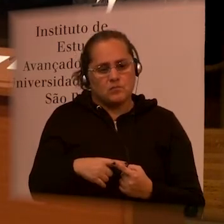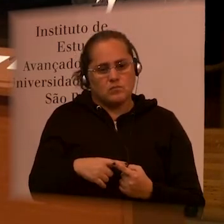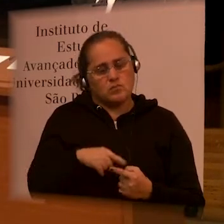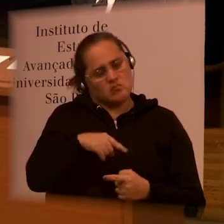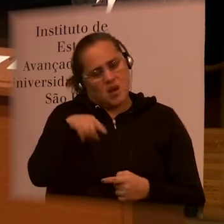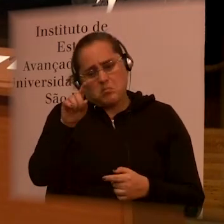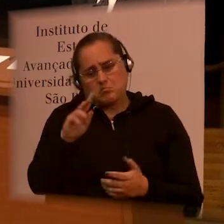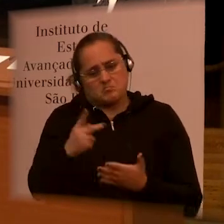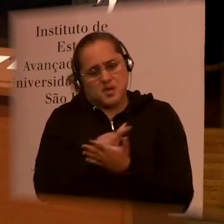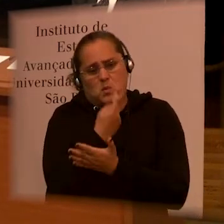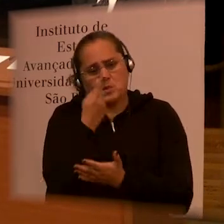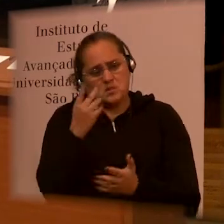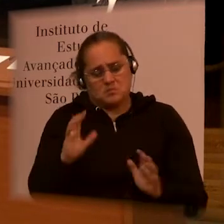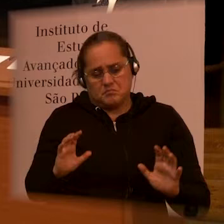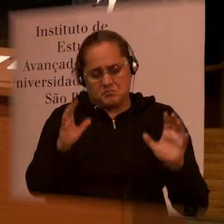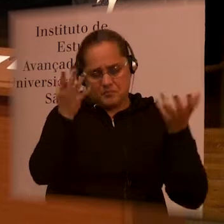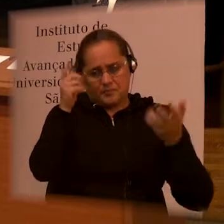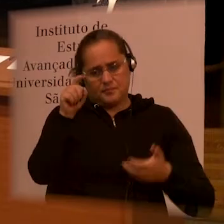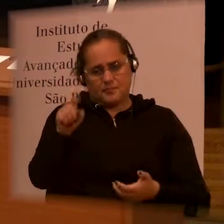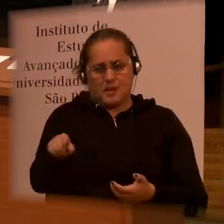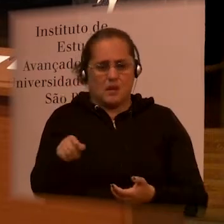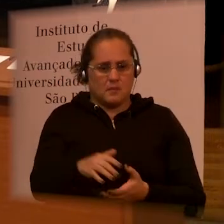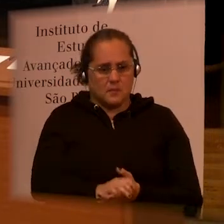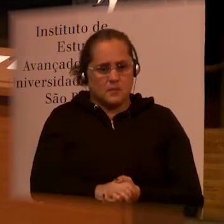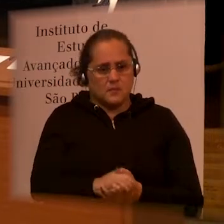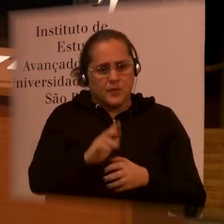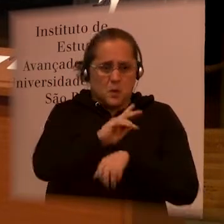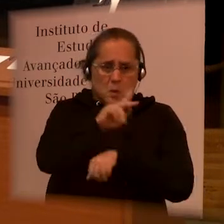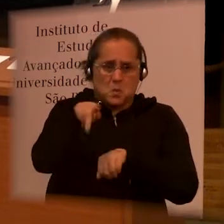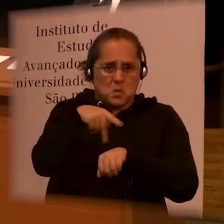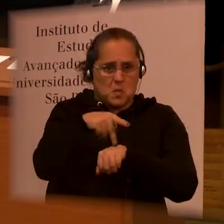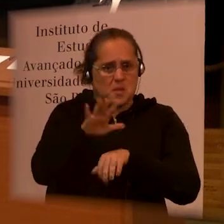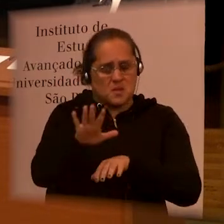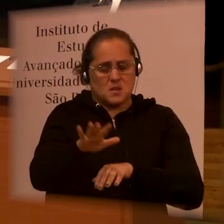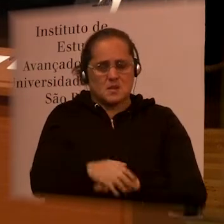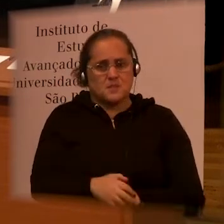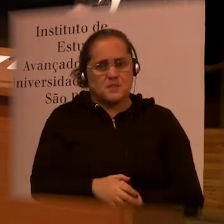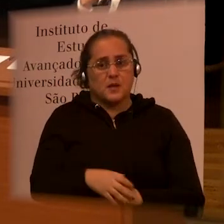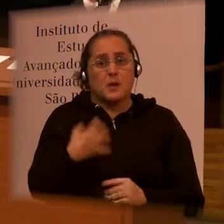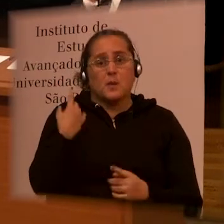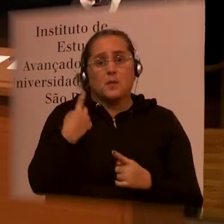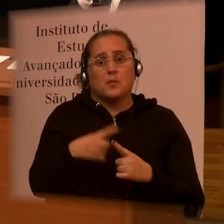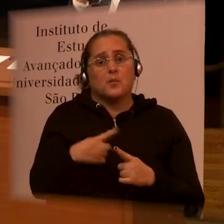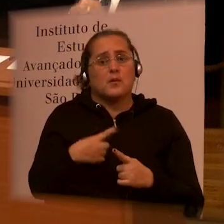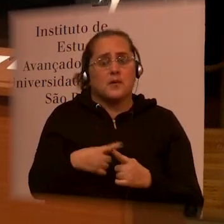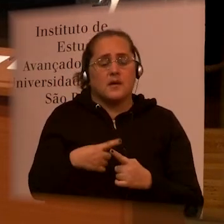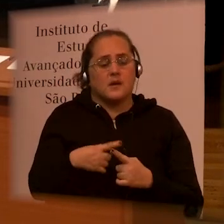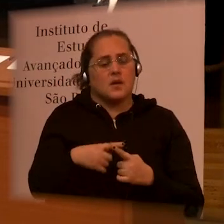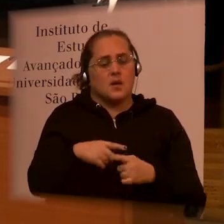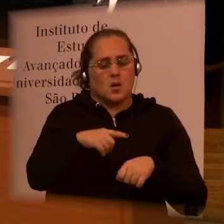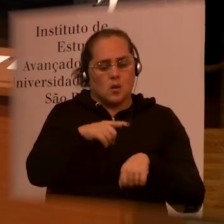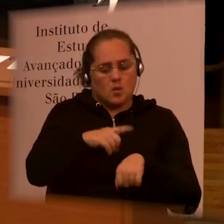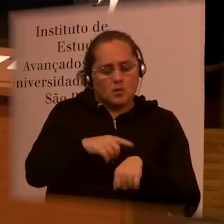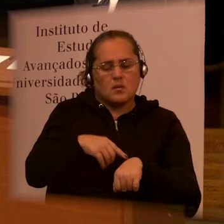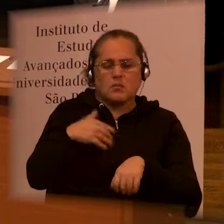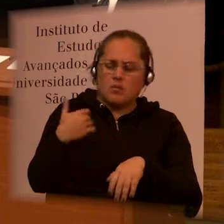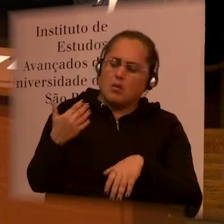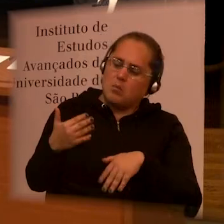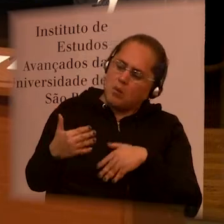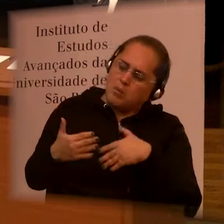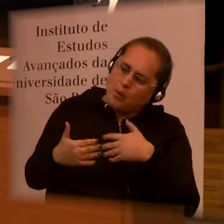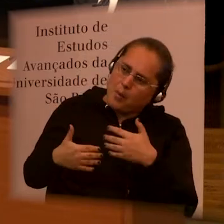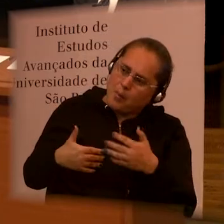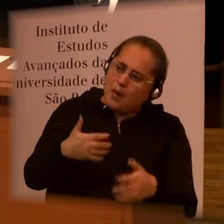as having disabilities. And because we worry more about their life with disability. So I'm not sure if I responded properly to your question.